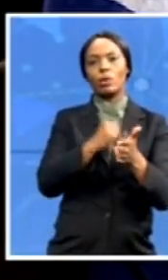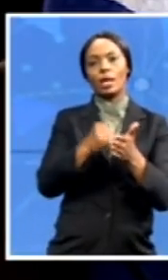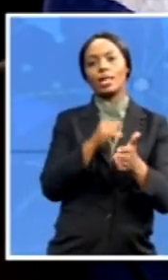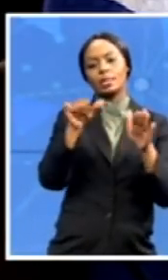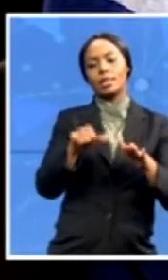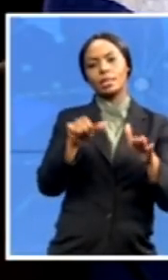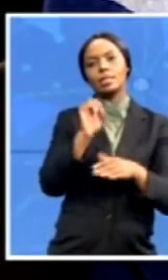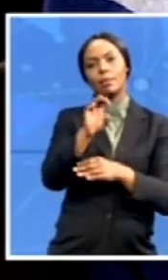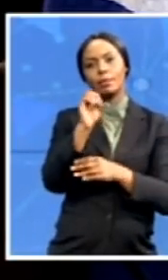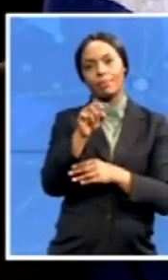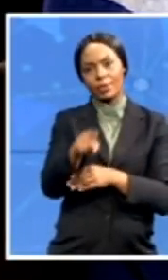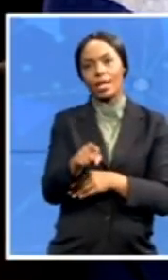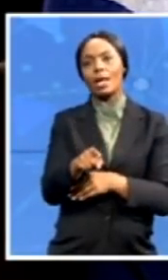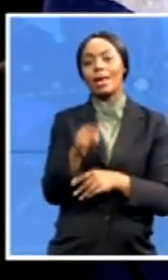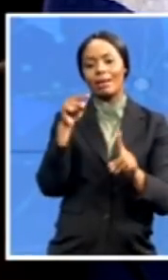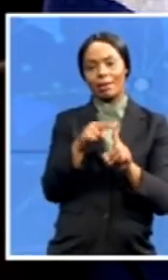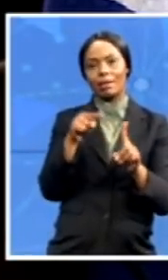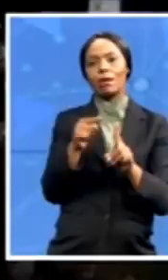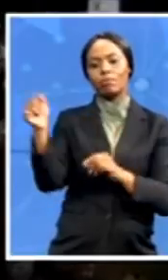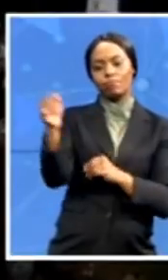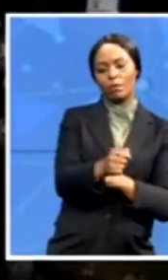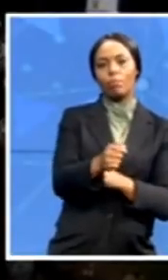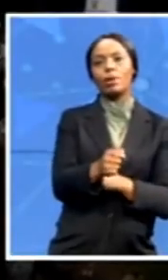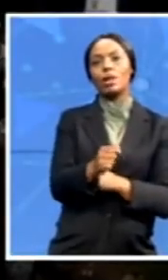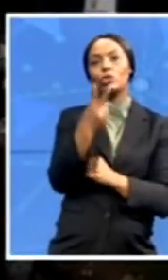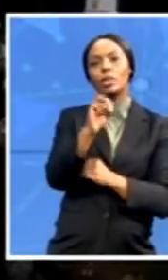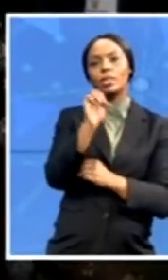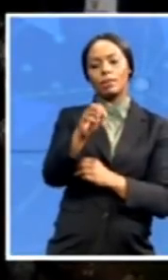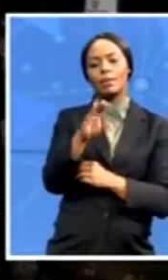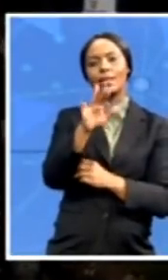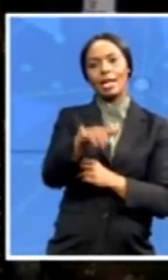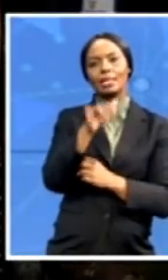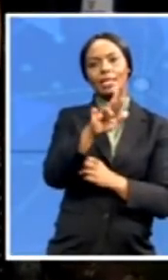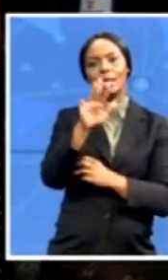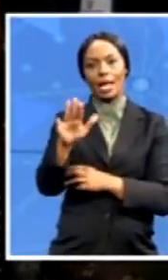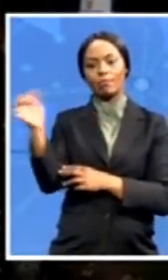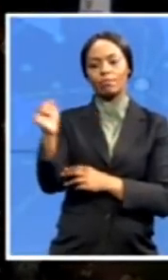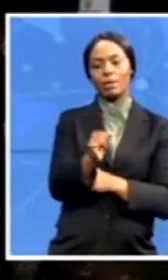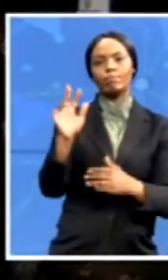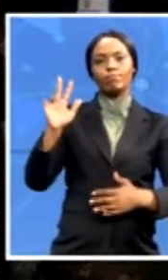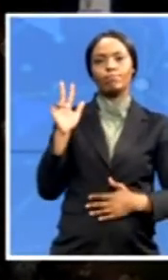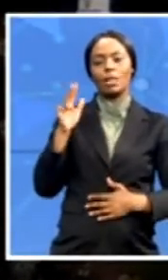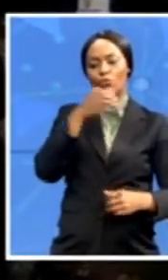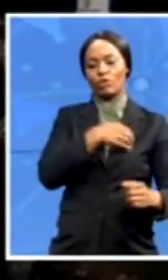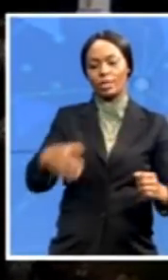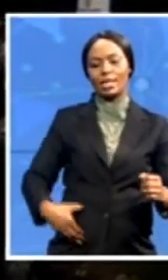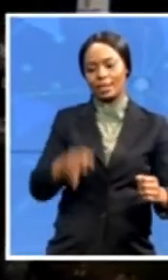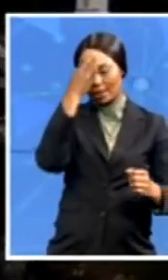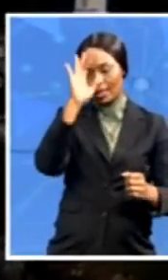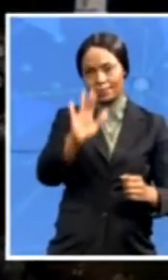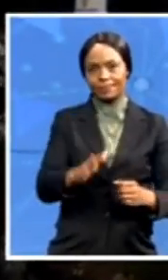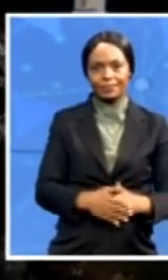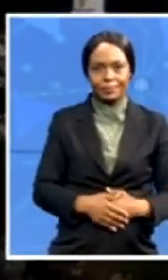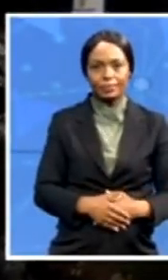on 20 September 1989. Mr. de Klerk served as state president until President